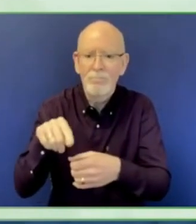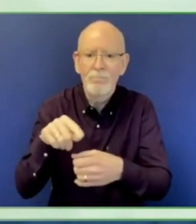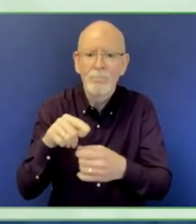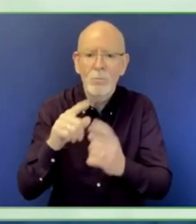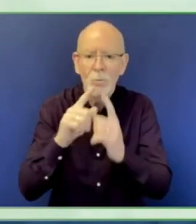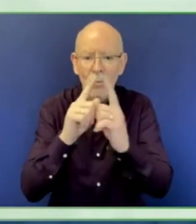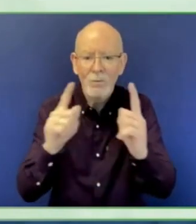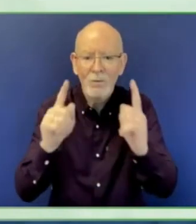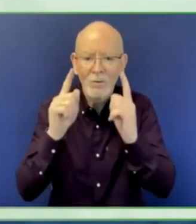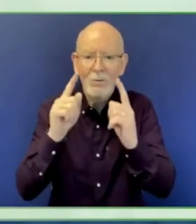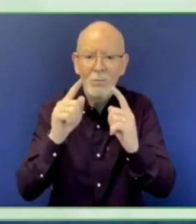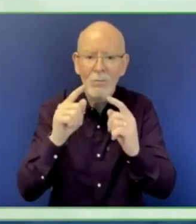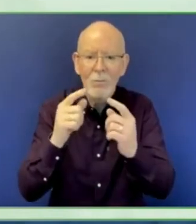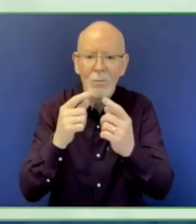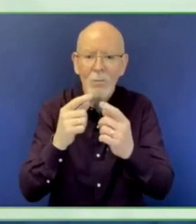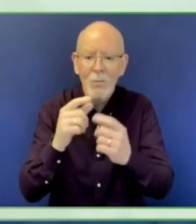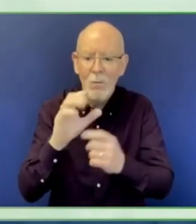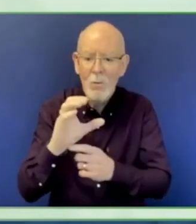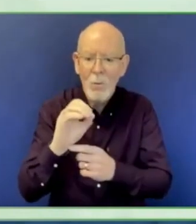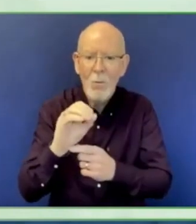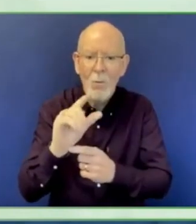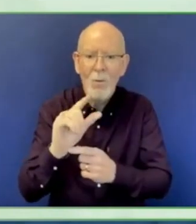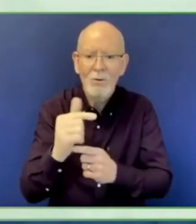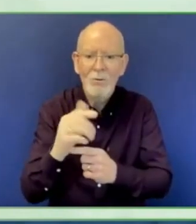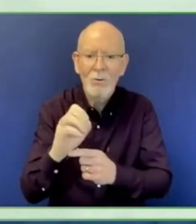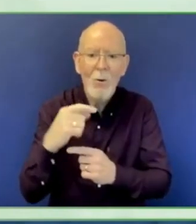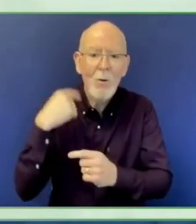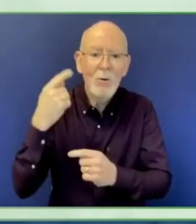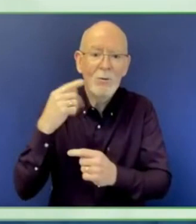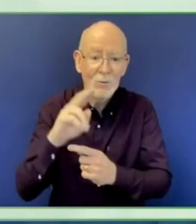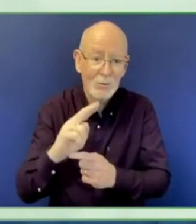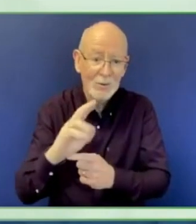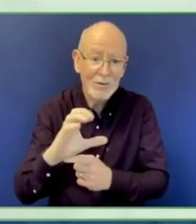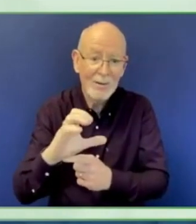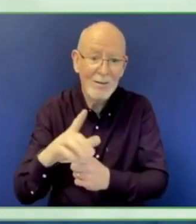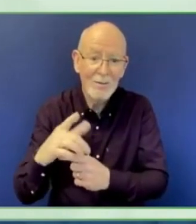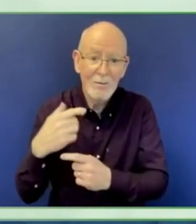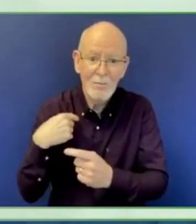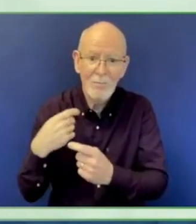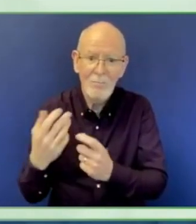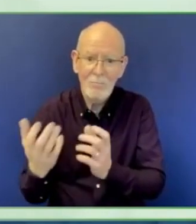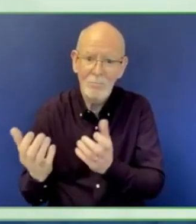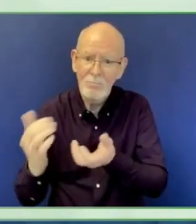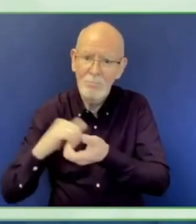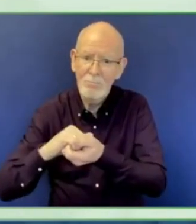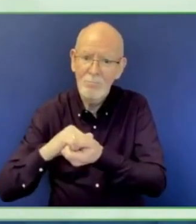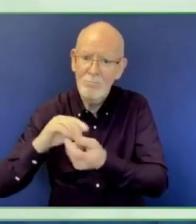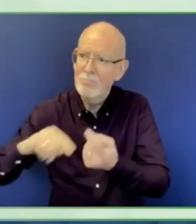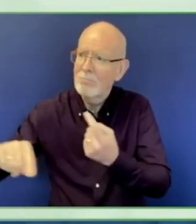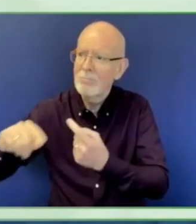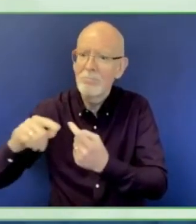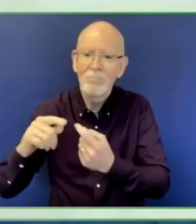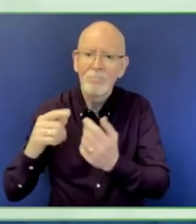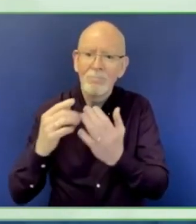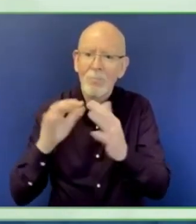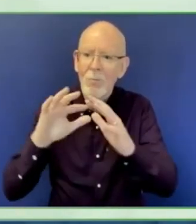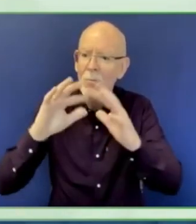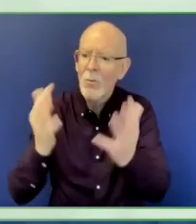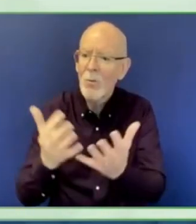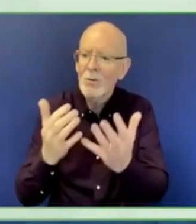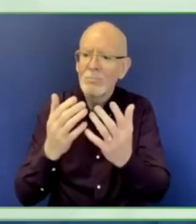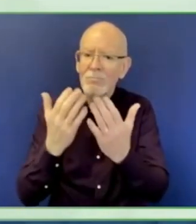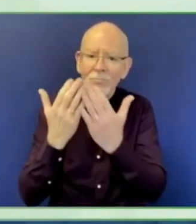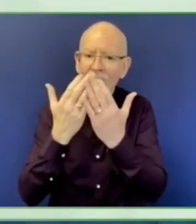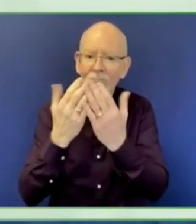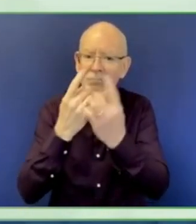values where we can. So to give you an idea of what we're doing, we're building an insights hub. We've already got some level of insights. So we have